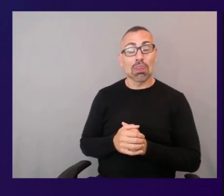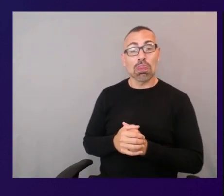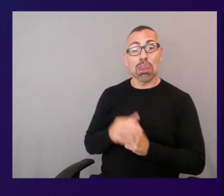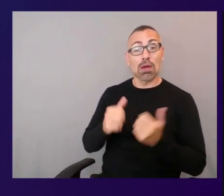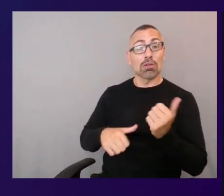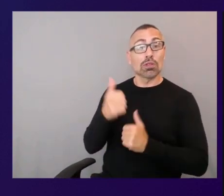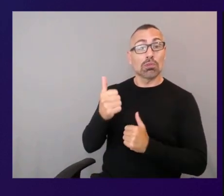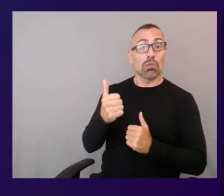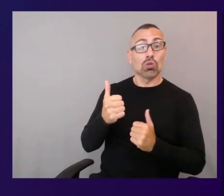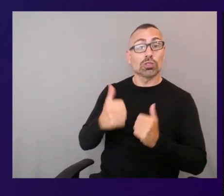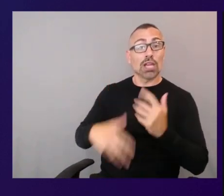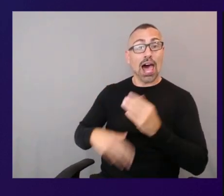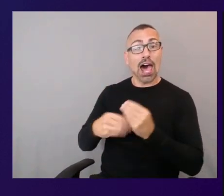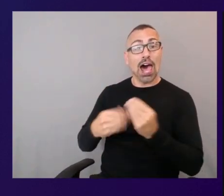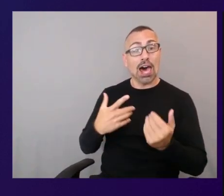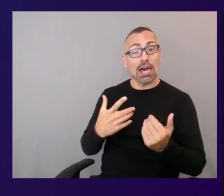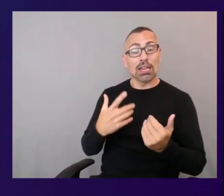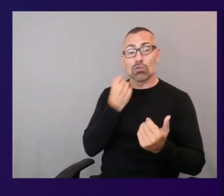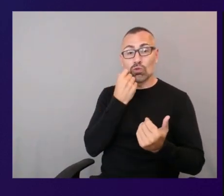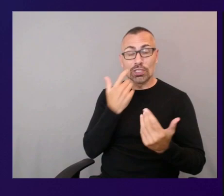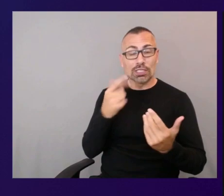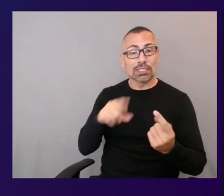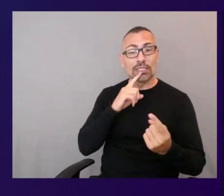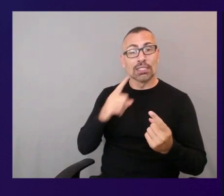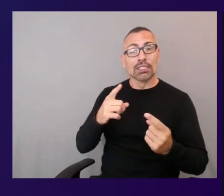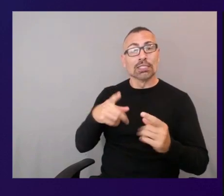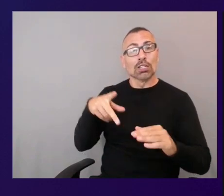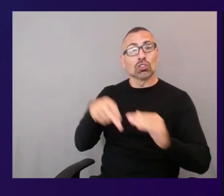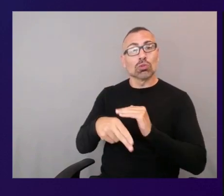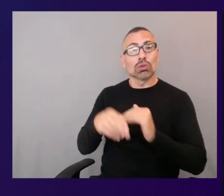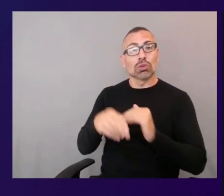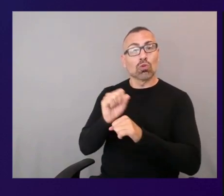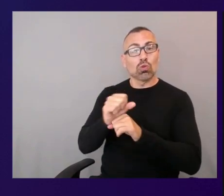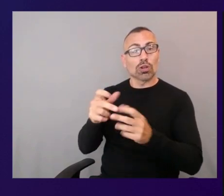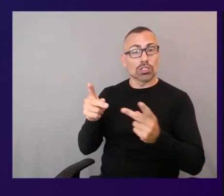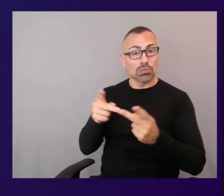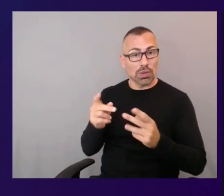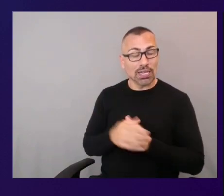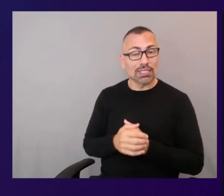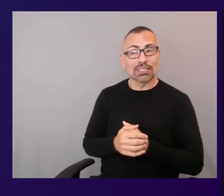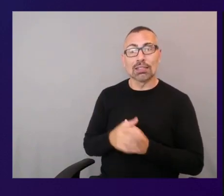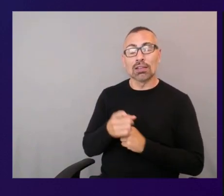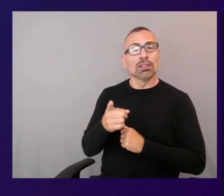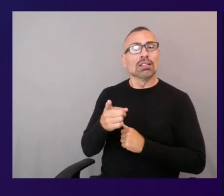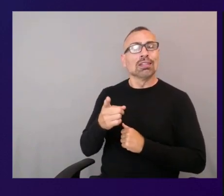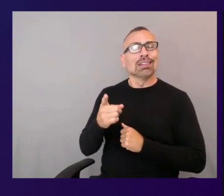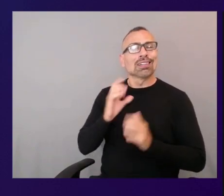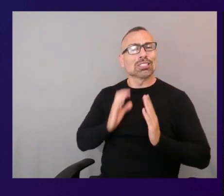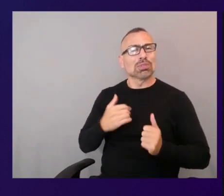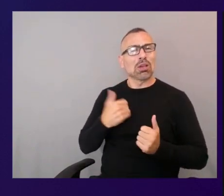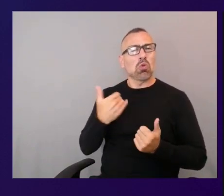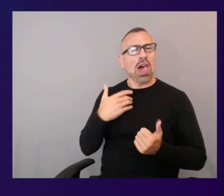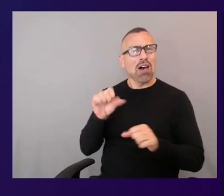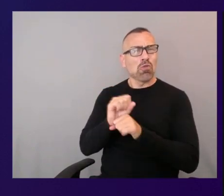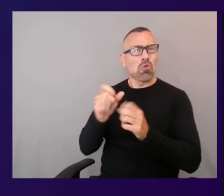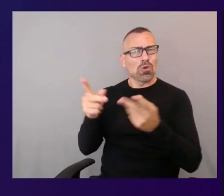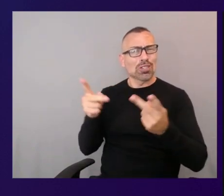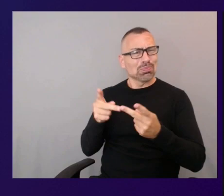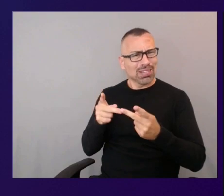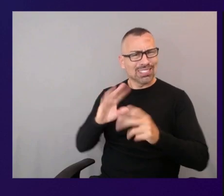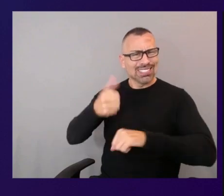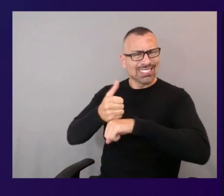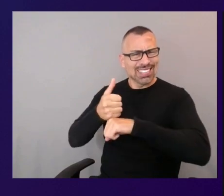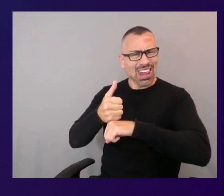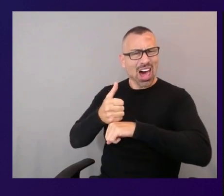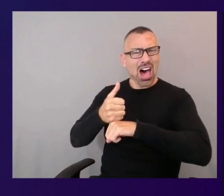workspaces and that was a pretty common request from our customers of hey if we've got workspaces deployed but we're not using them or users aren't